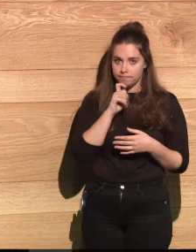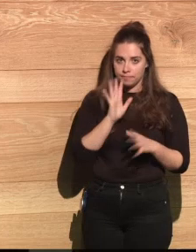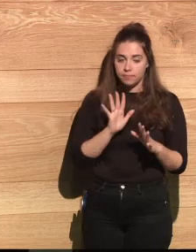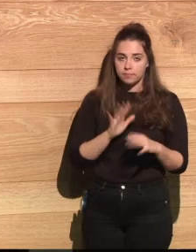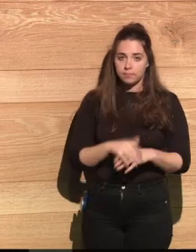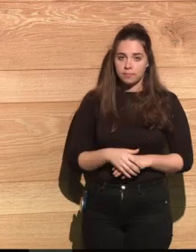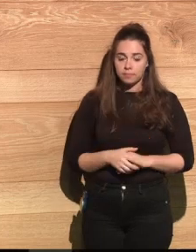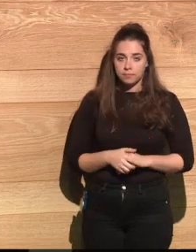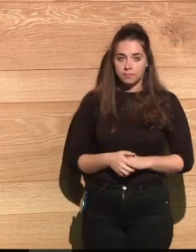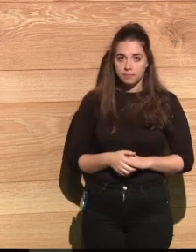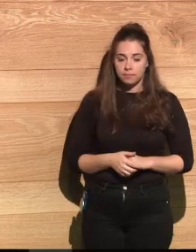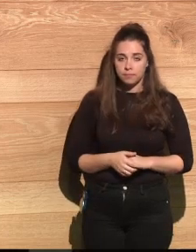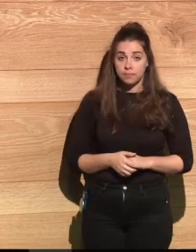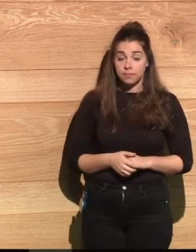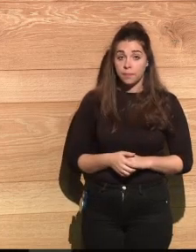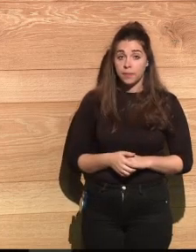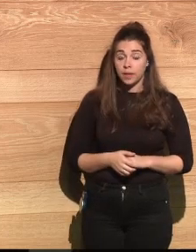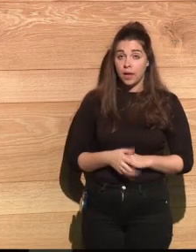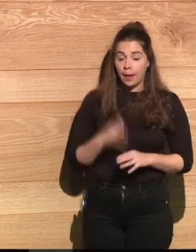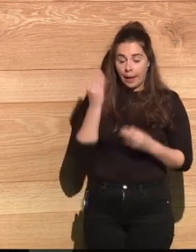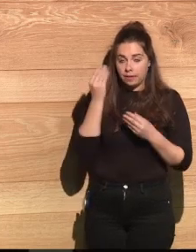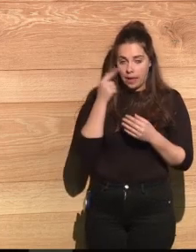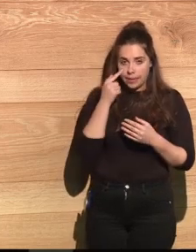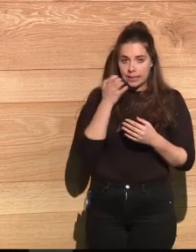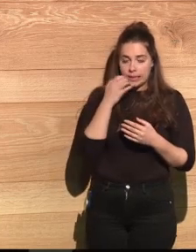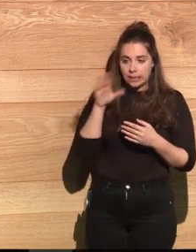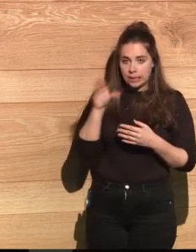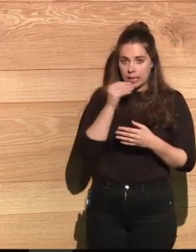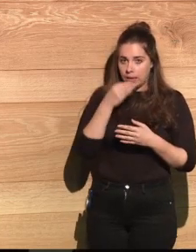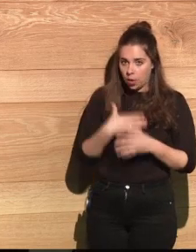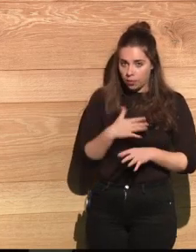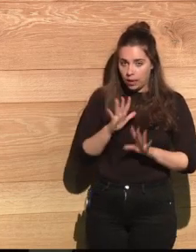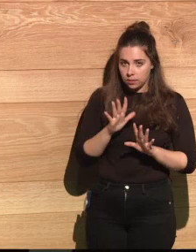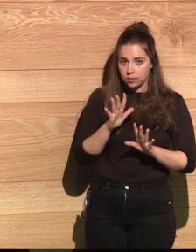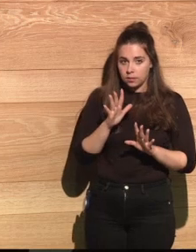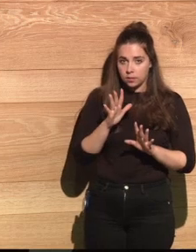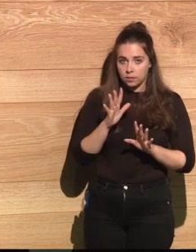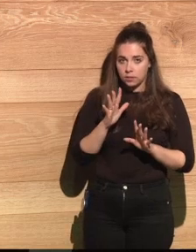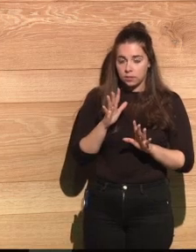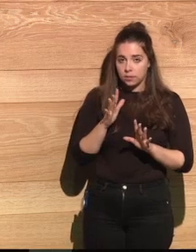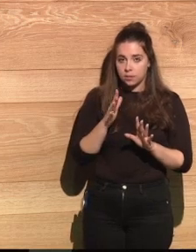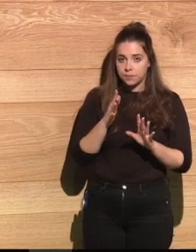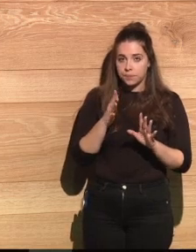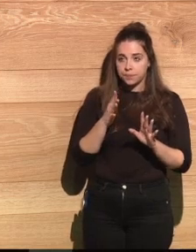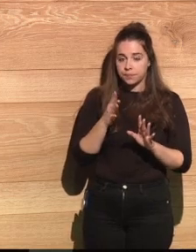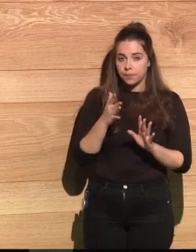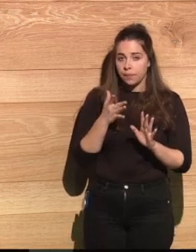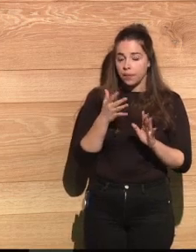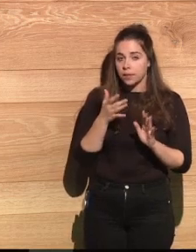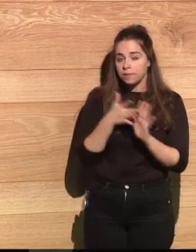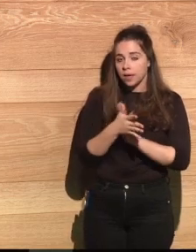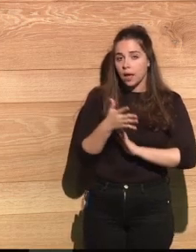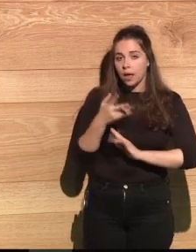If I understand correctly that having experienced the bombing, how have I